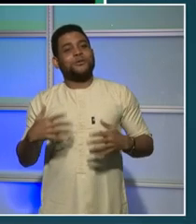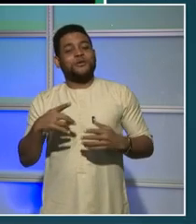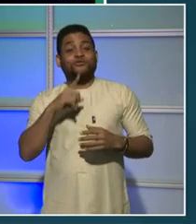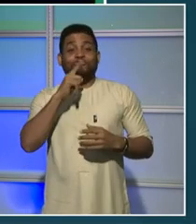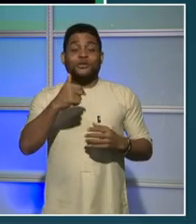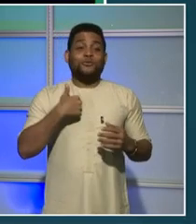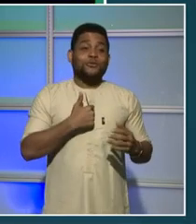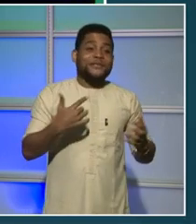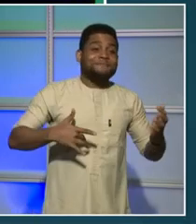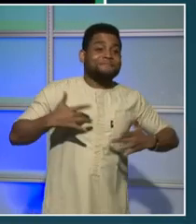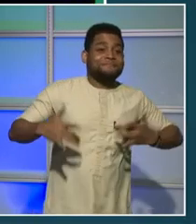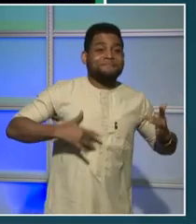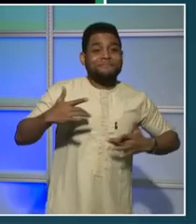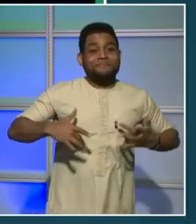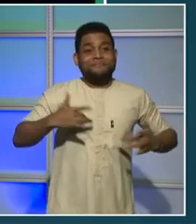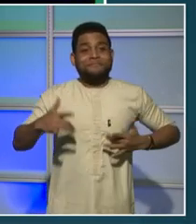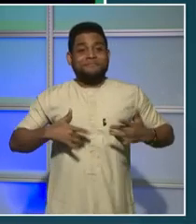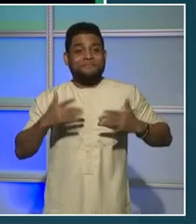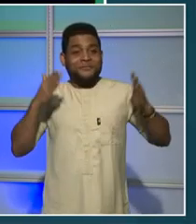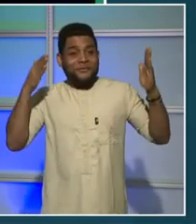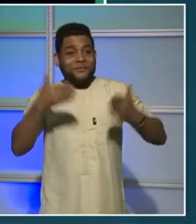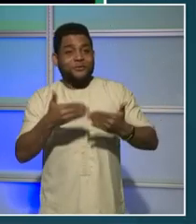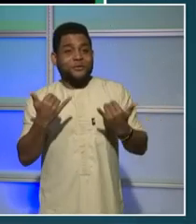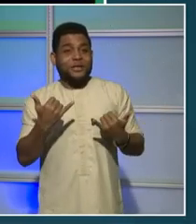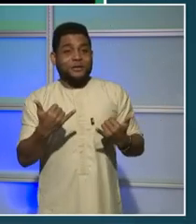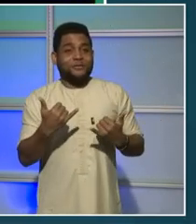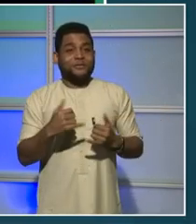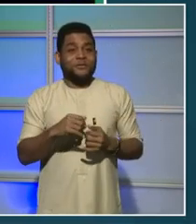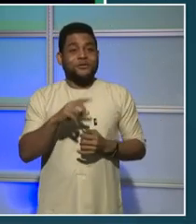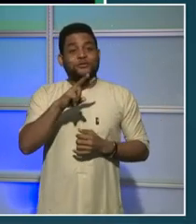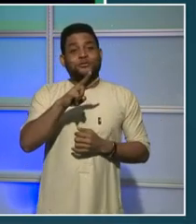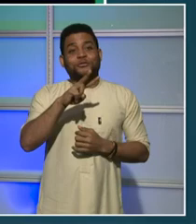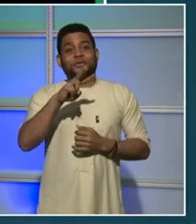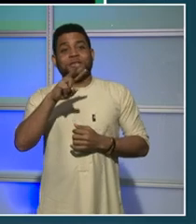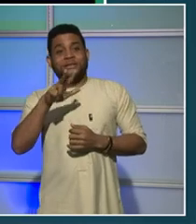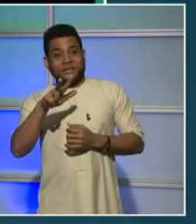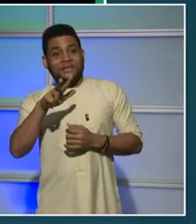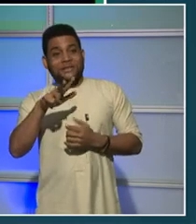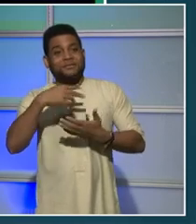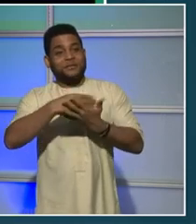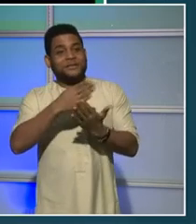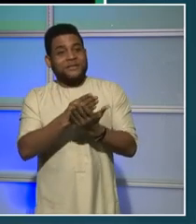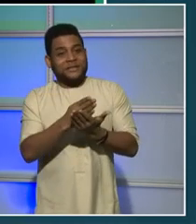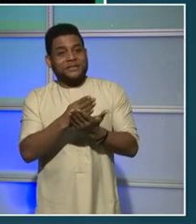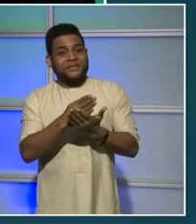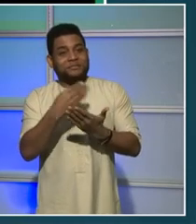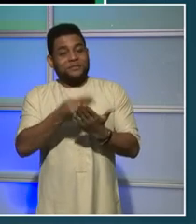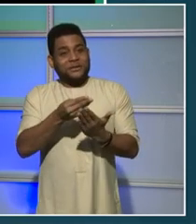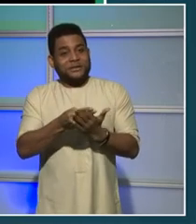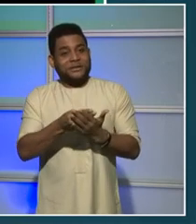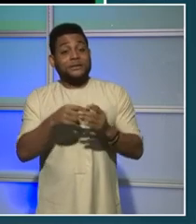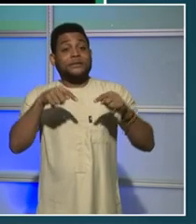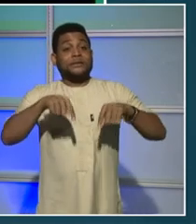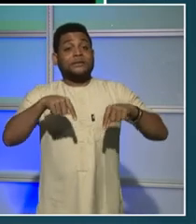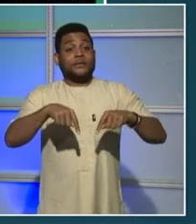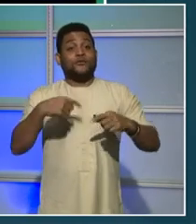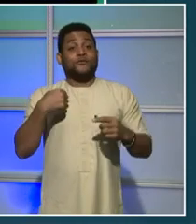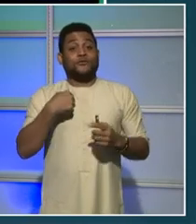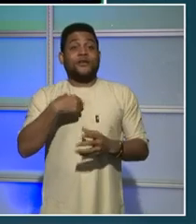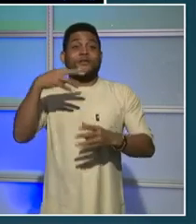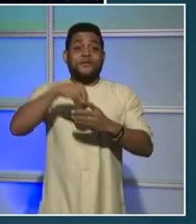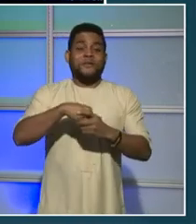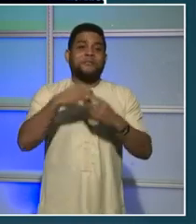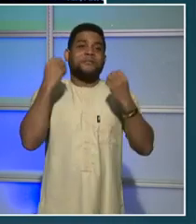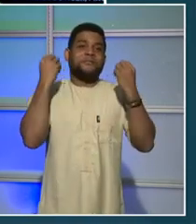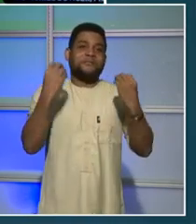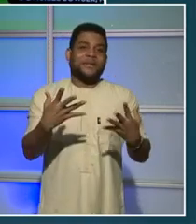conversations. Here in the district, we have a multi-step budget process involving lots of stakeholders, including you. And it